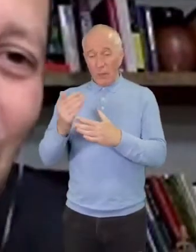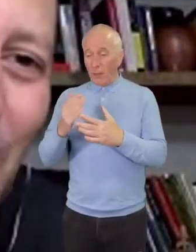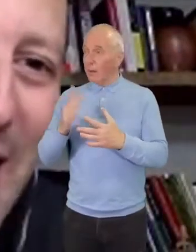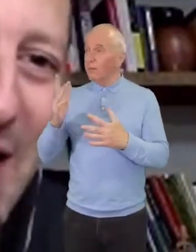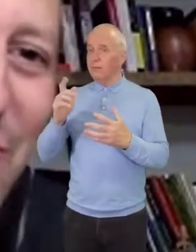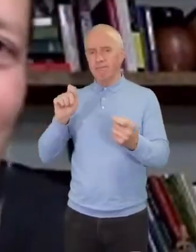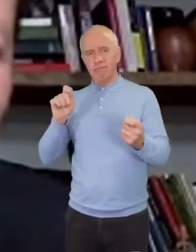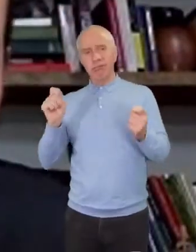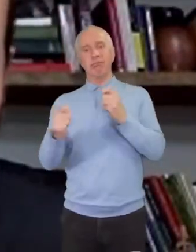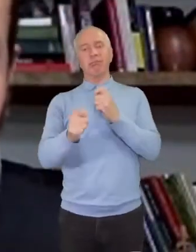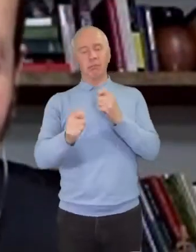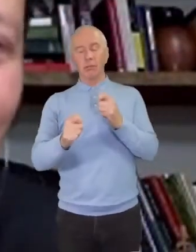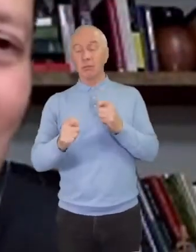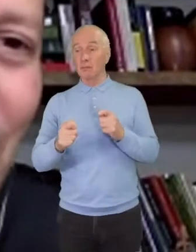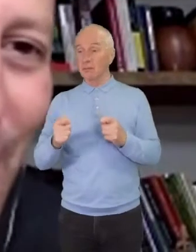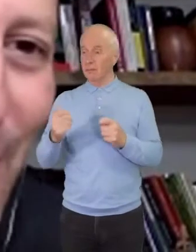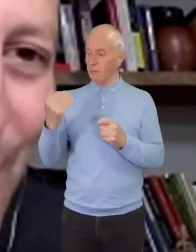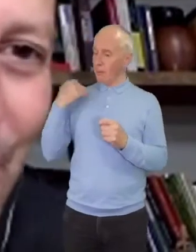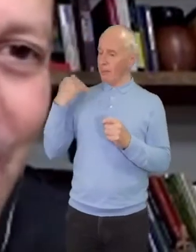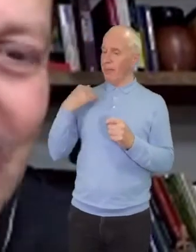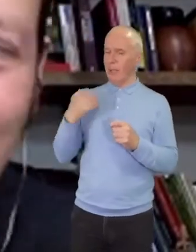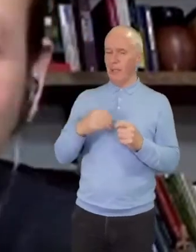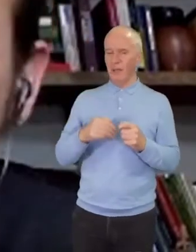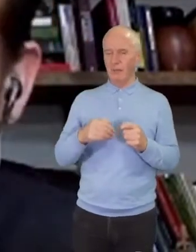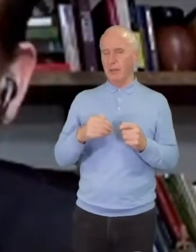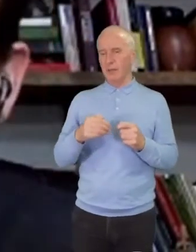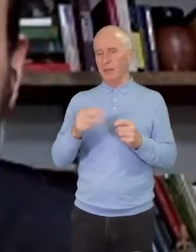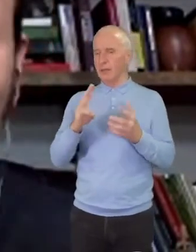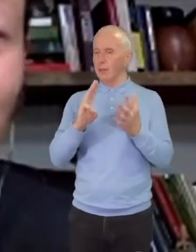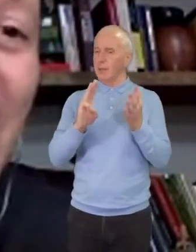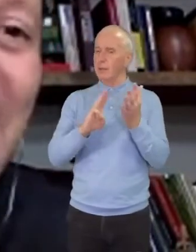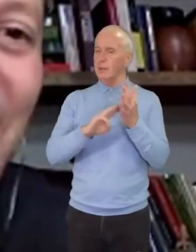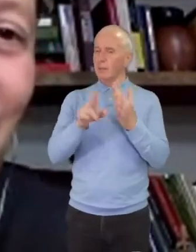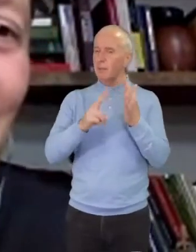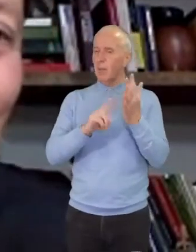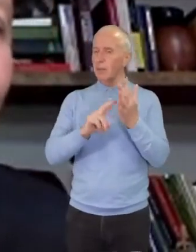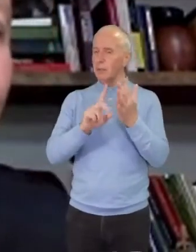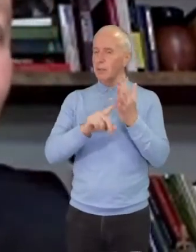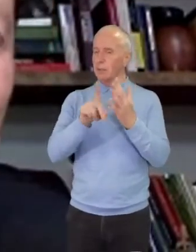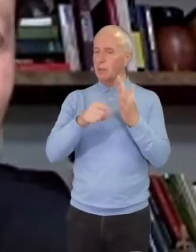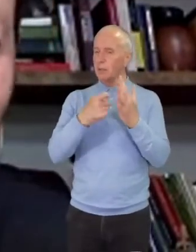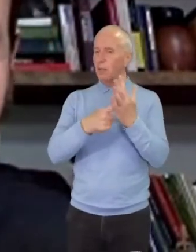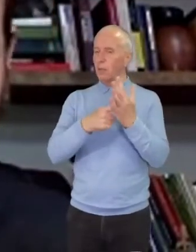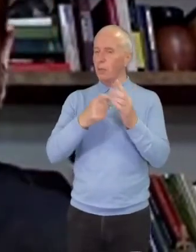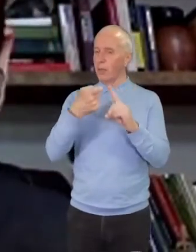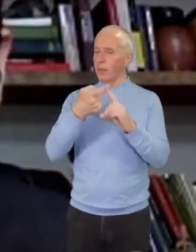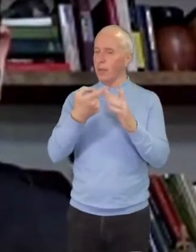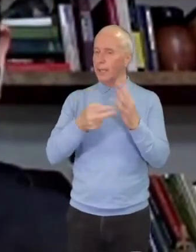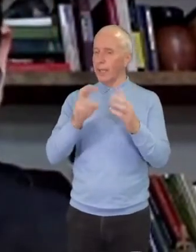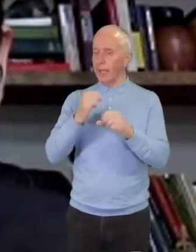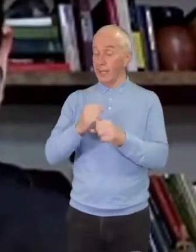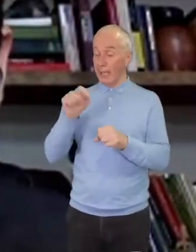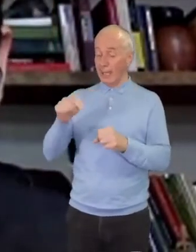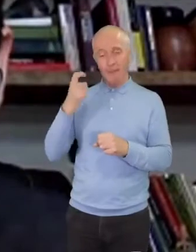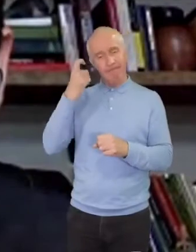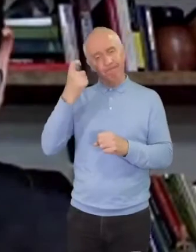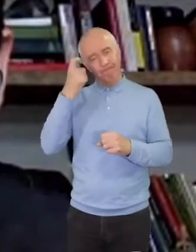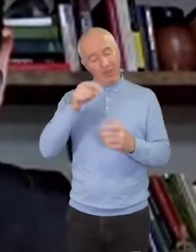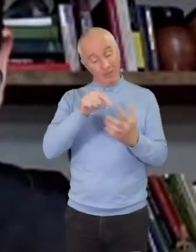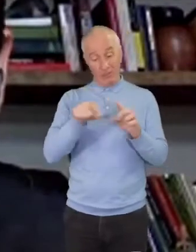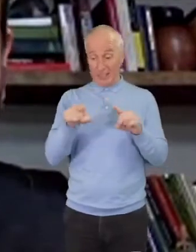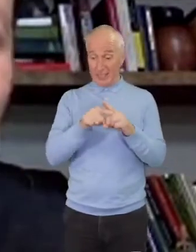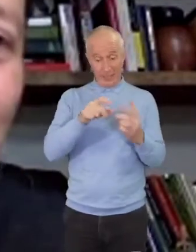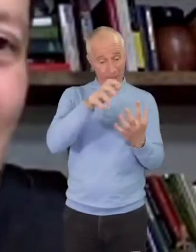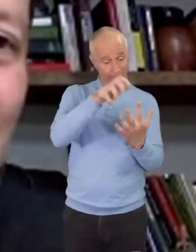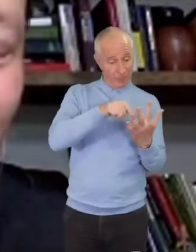And it reminds me of the words of Dr. Martin Luther King, as he reflected on the story that we just read of the Good Samaritan.